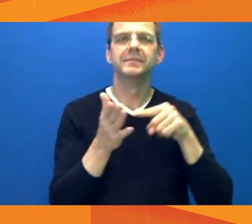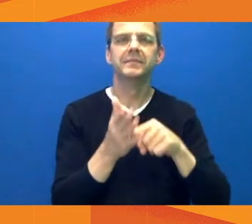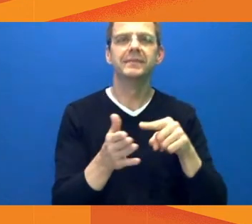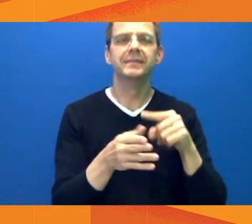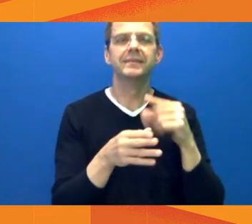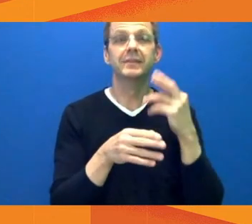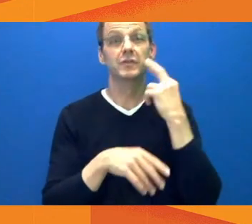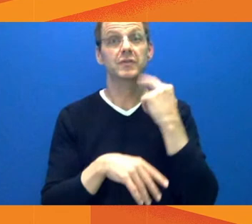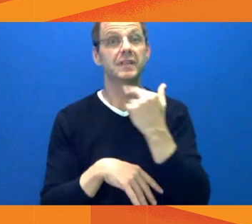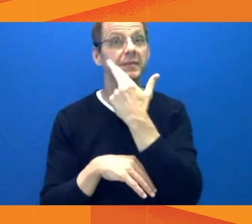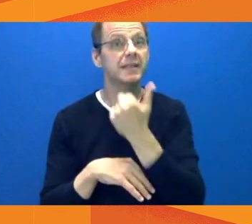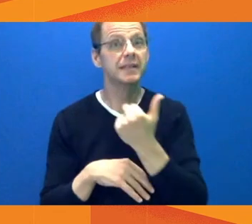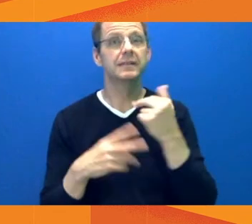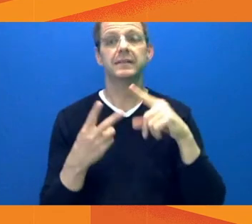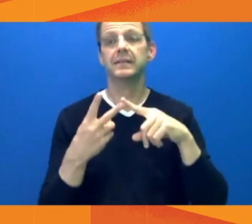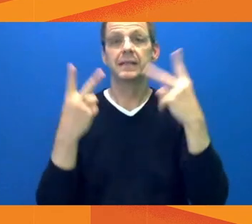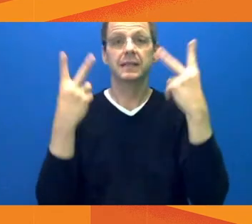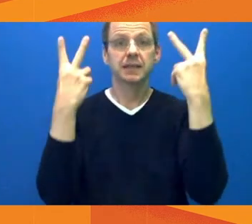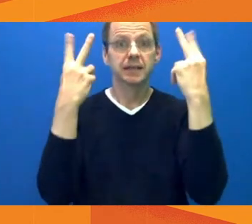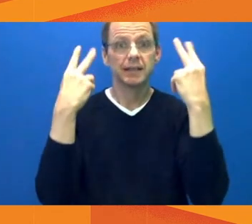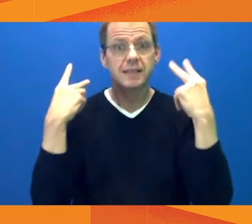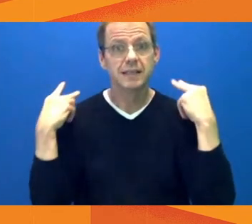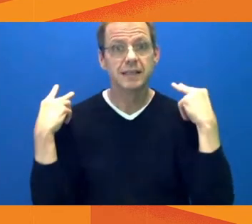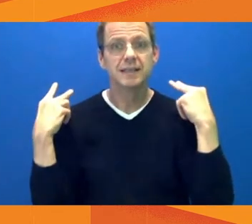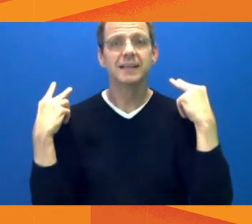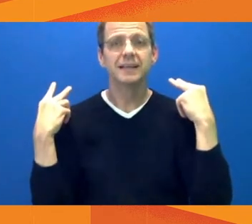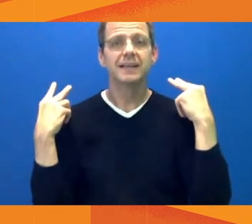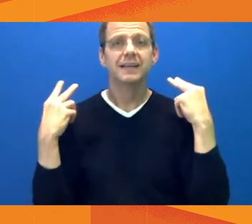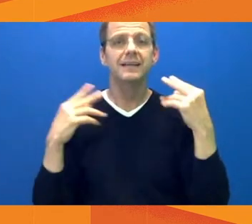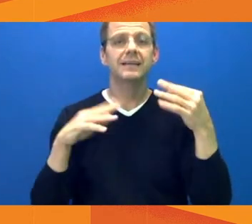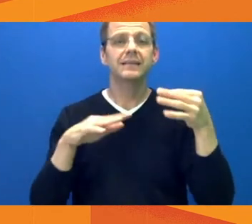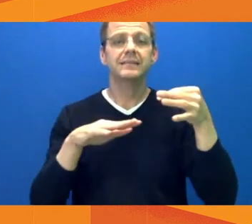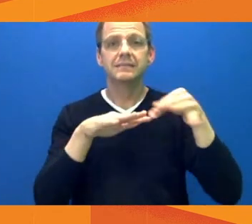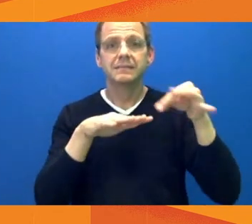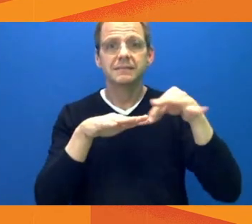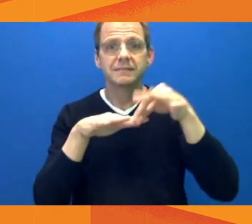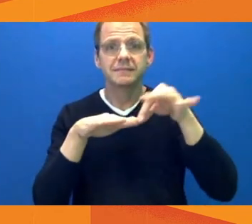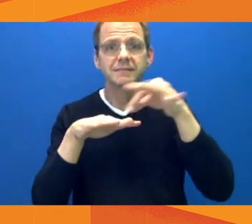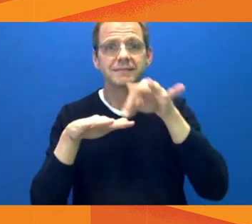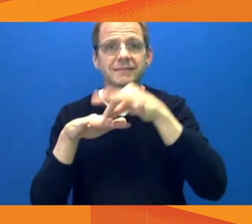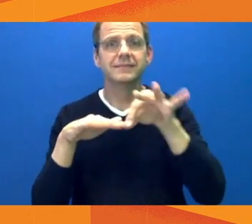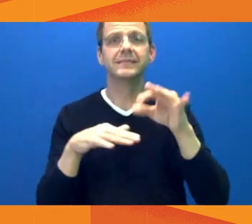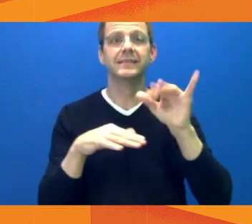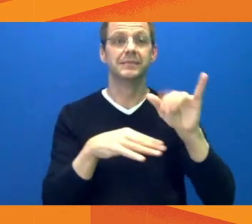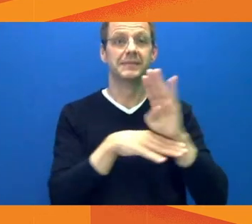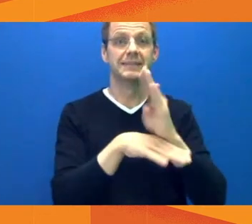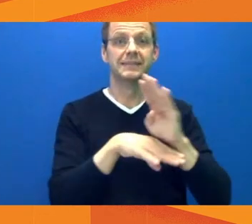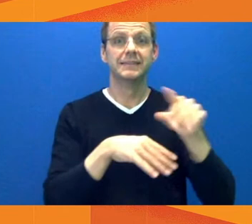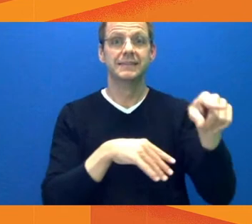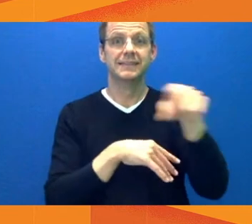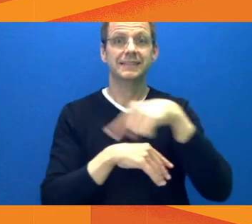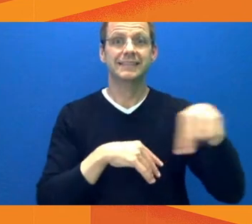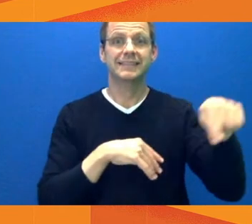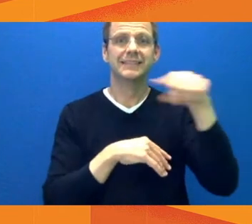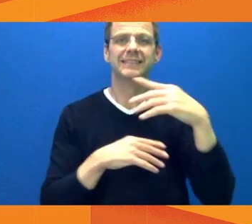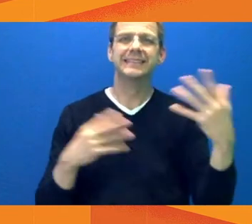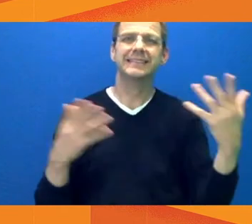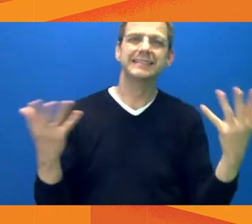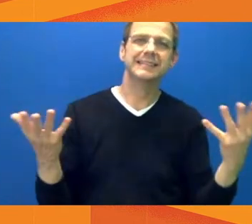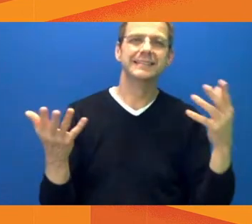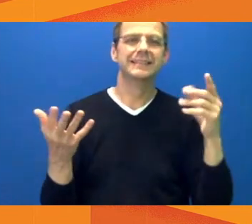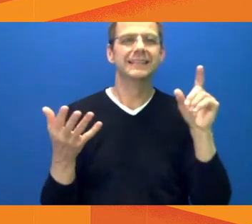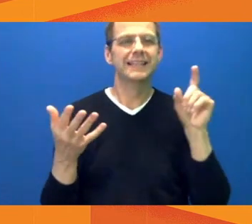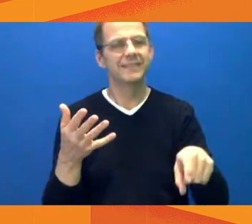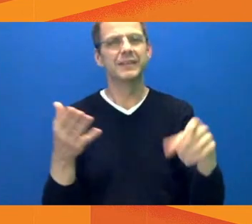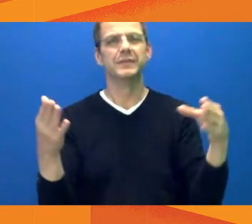majority of the Edmonton economic recovery grant stream recipient pool. And businesses can still apply for this grant and get support